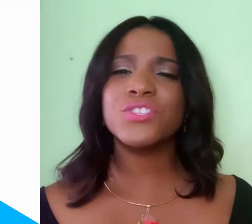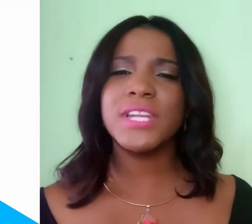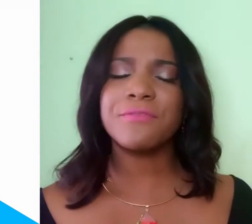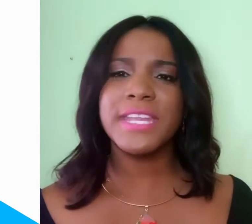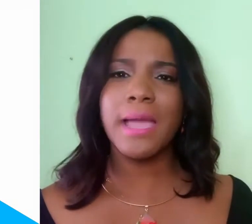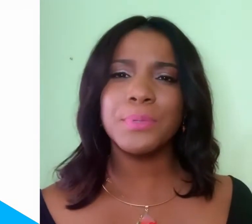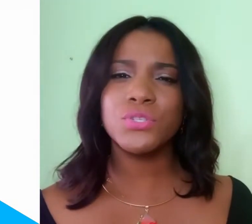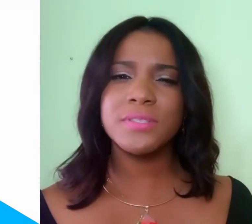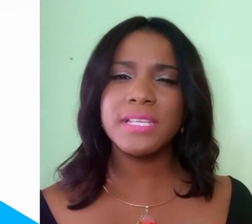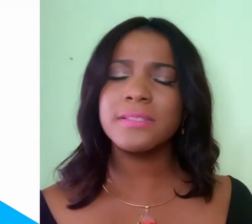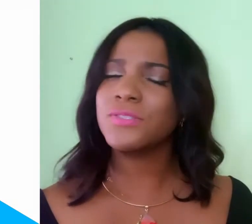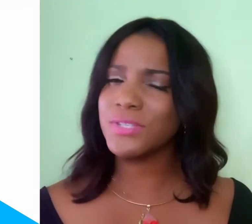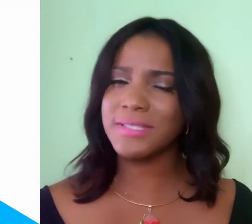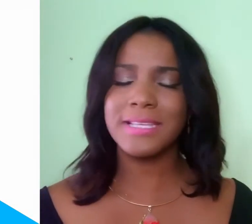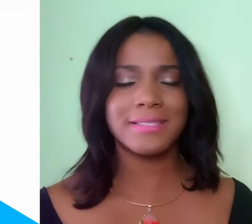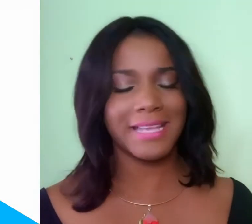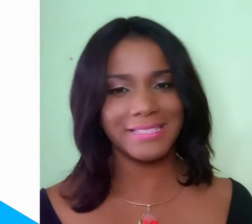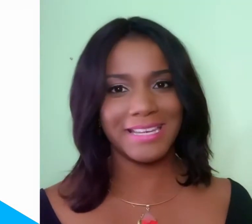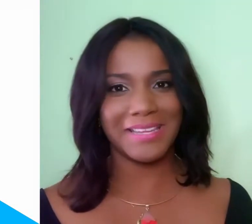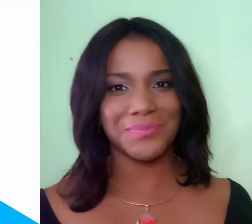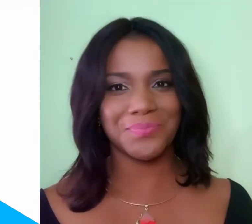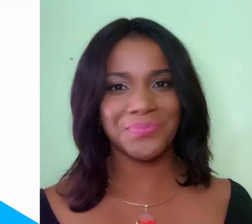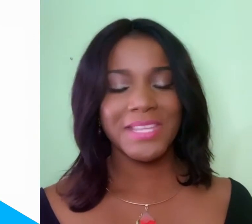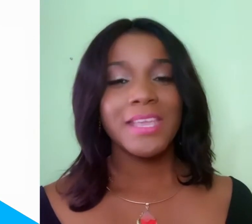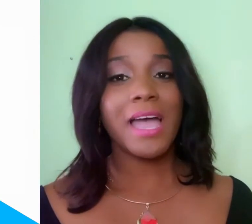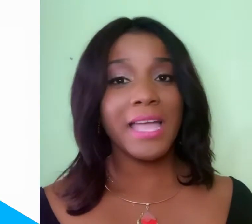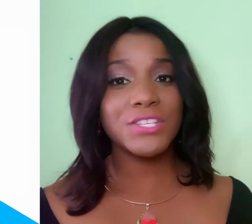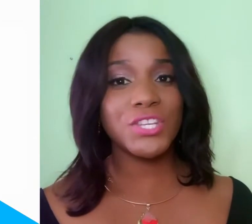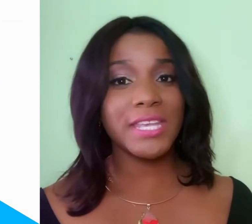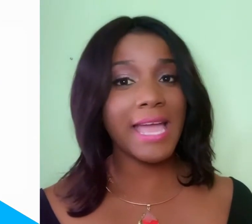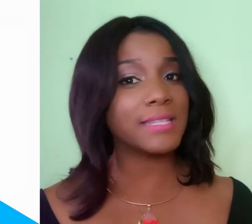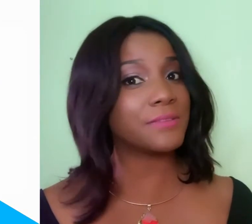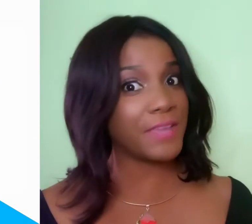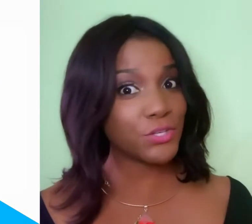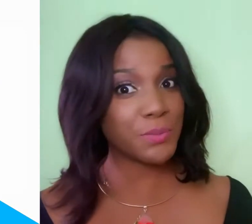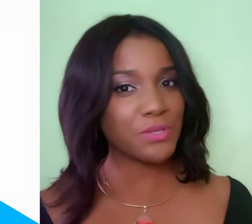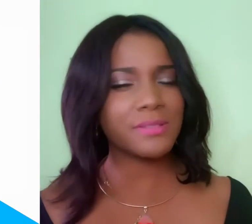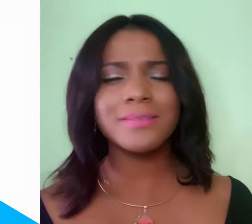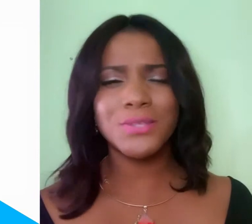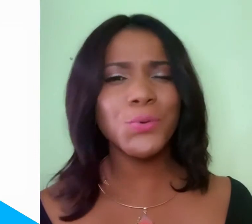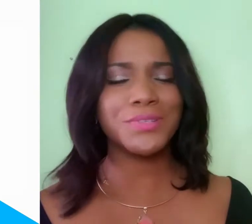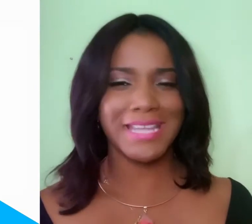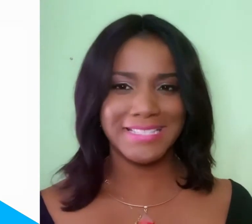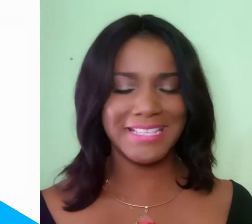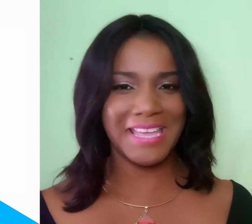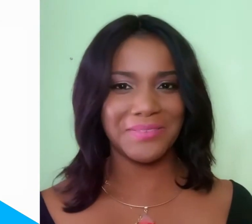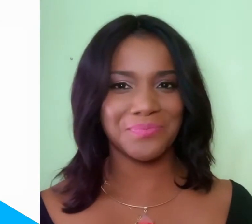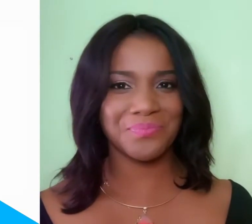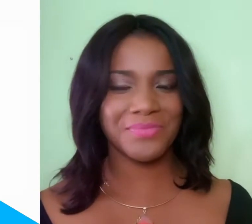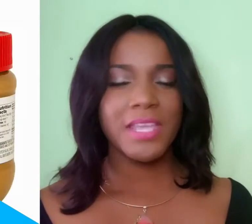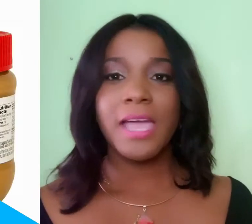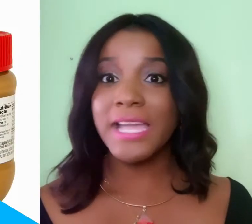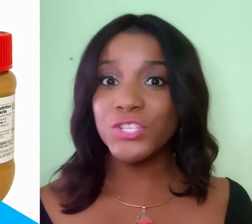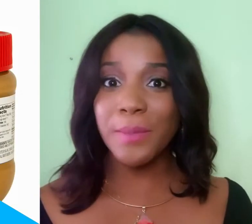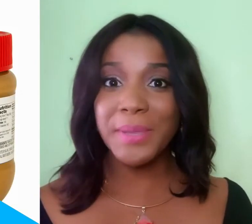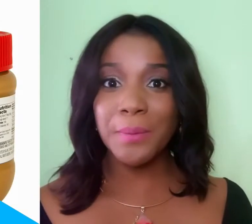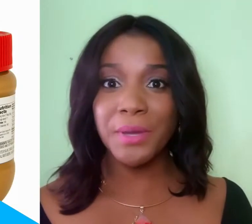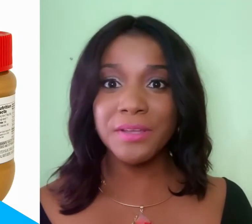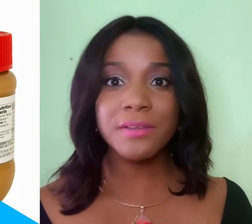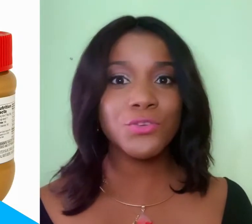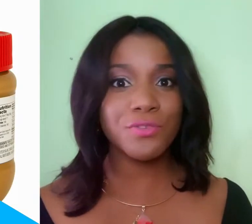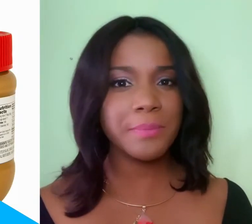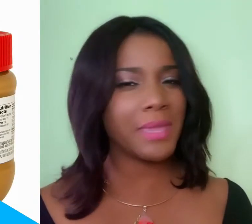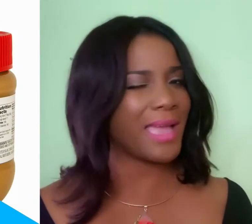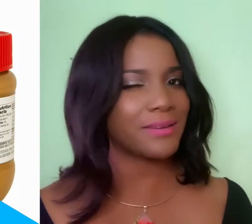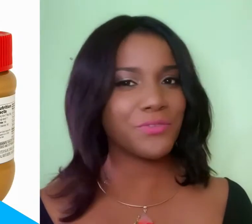Essential Everyday Apple Juices, just $6.99. IGA Canned Vegetables, $2.99. IGA